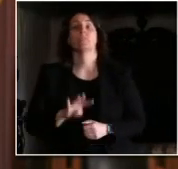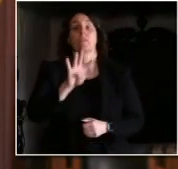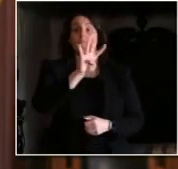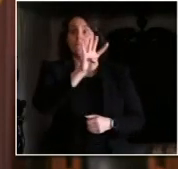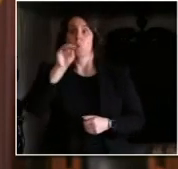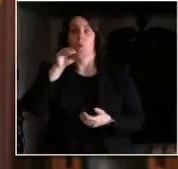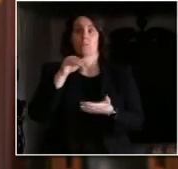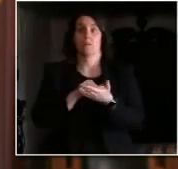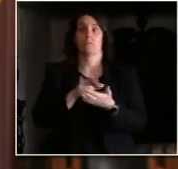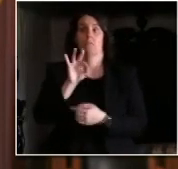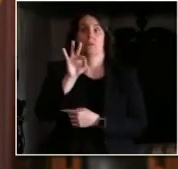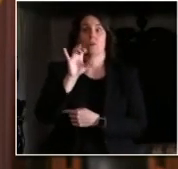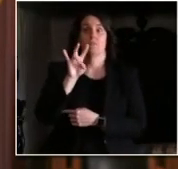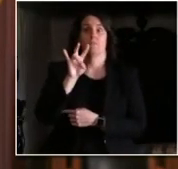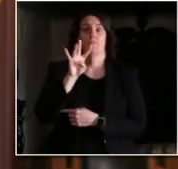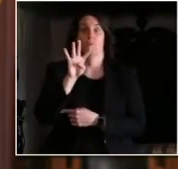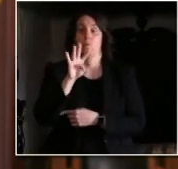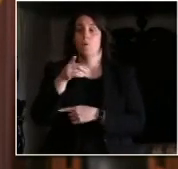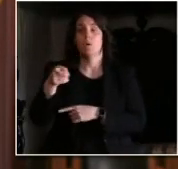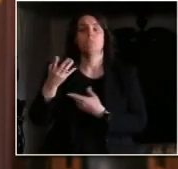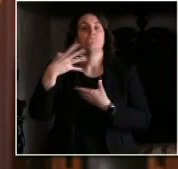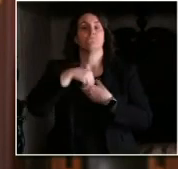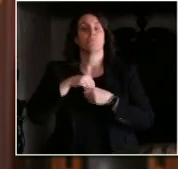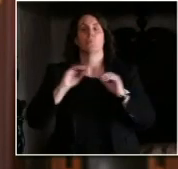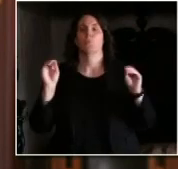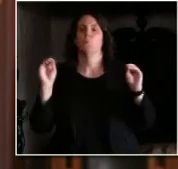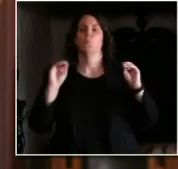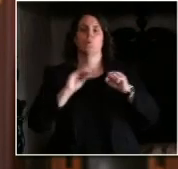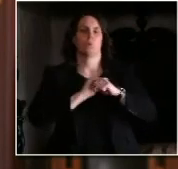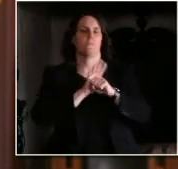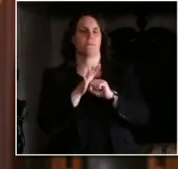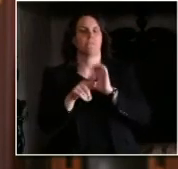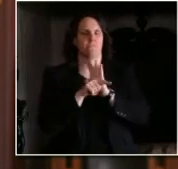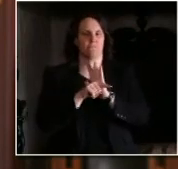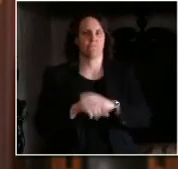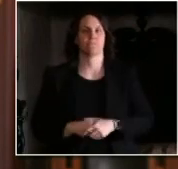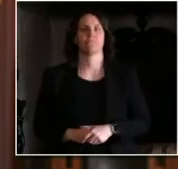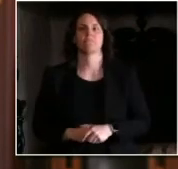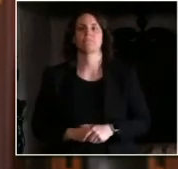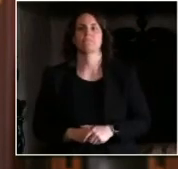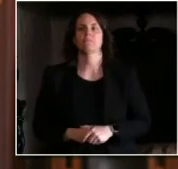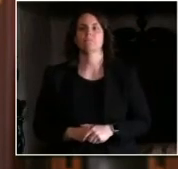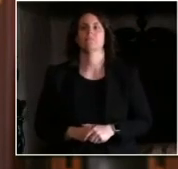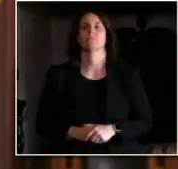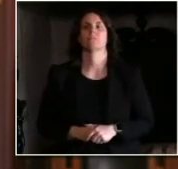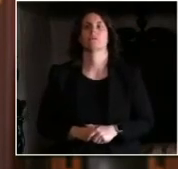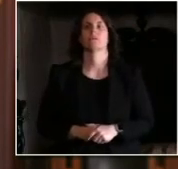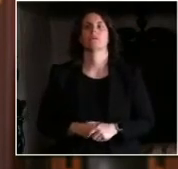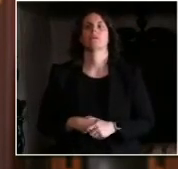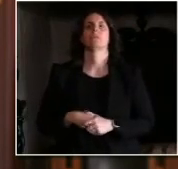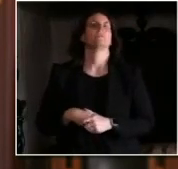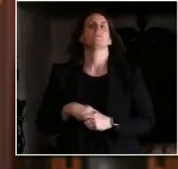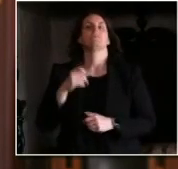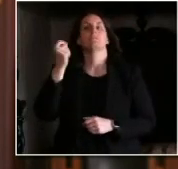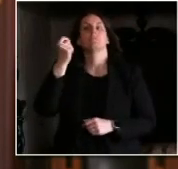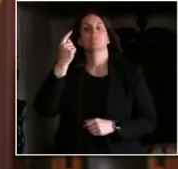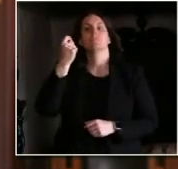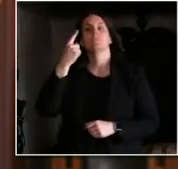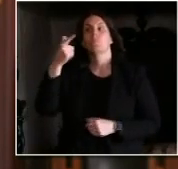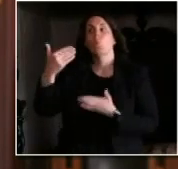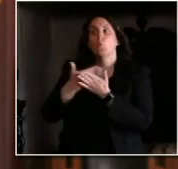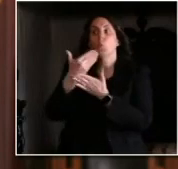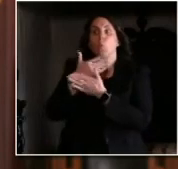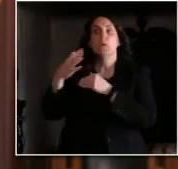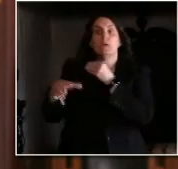which is an increase of 1,648 over yesterday. We have no additional counties reporting cases for the